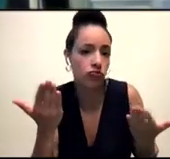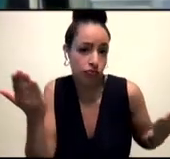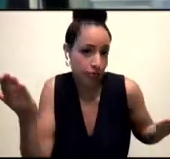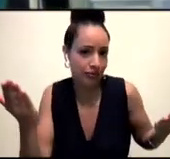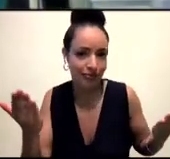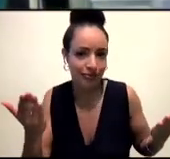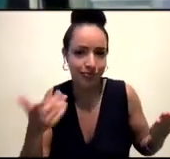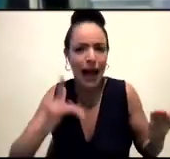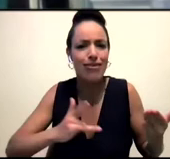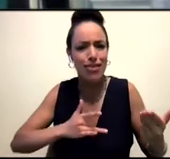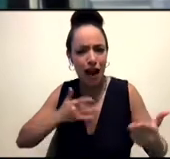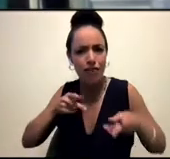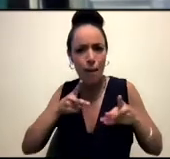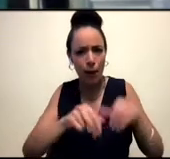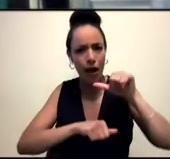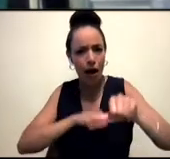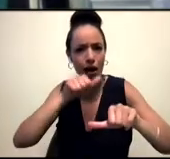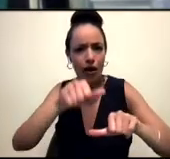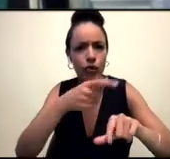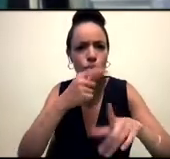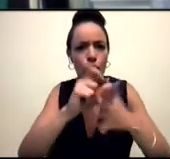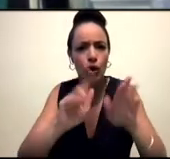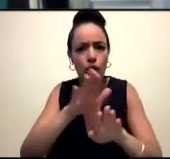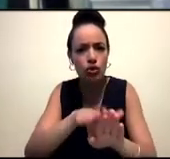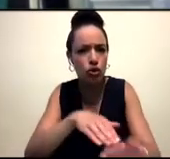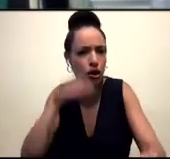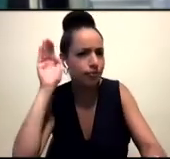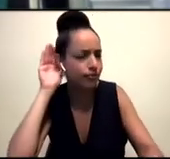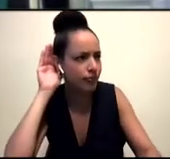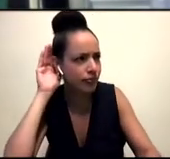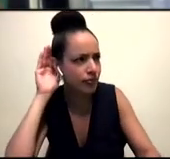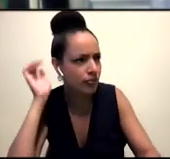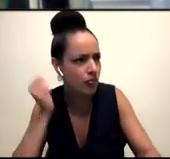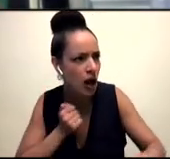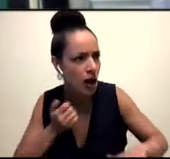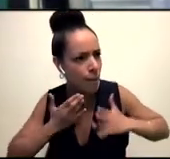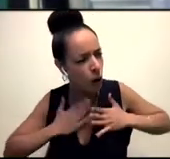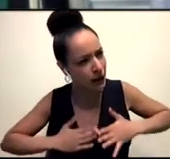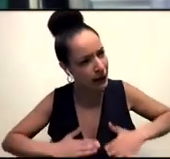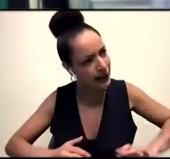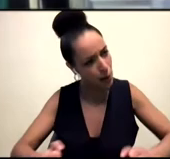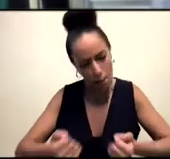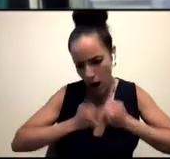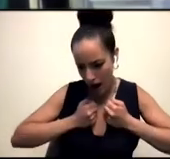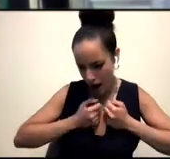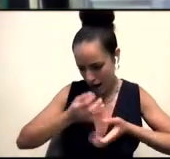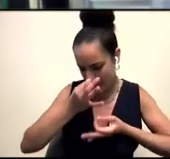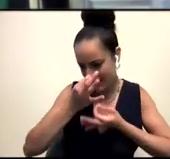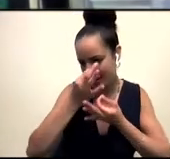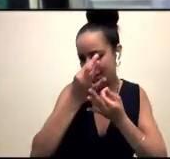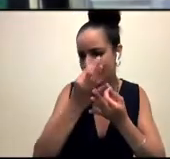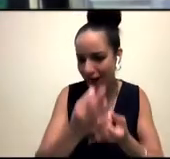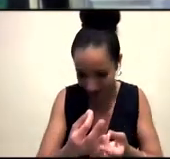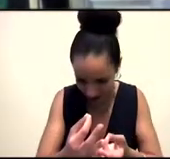mean to really do the slow listening of my body and my desire and allow that to kind of go, especially when it goes against the